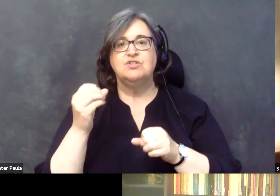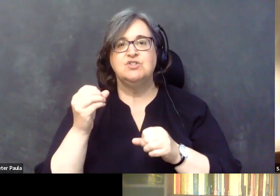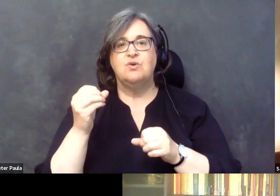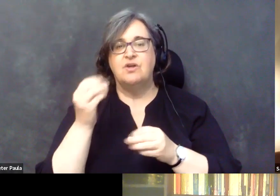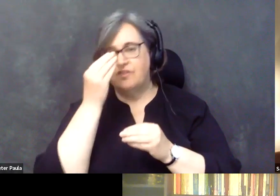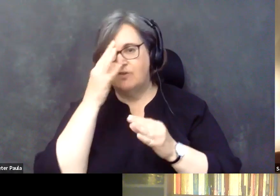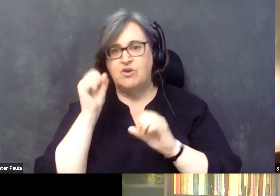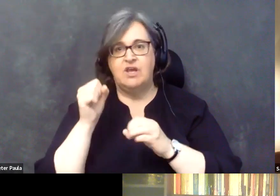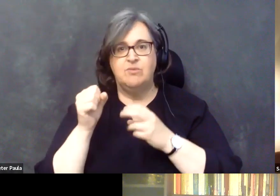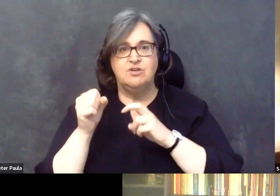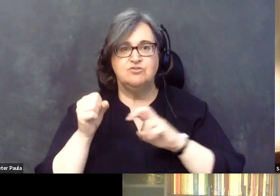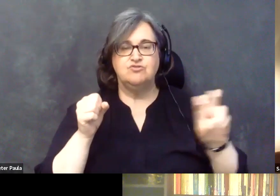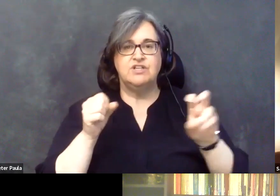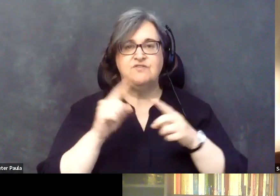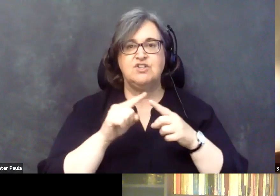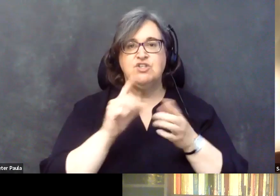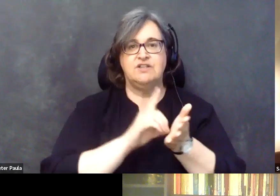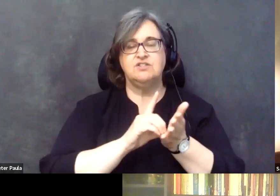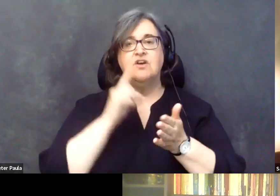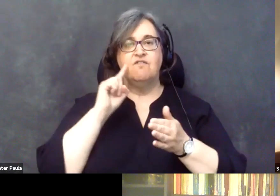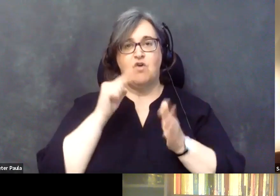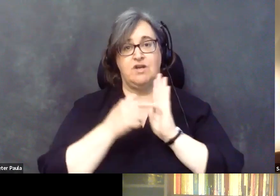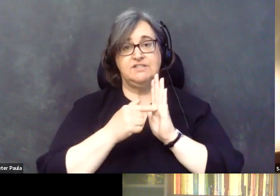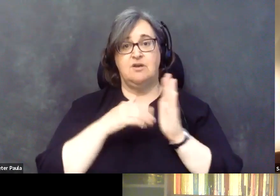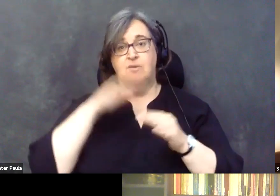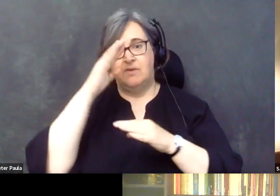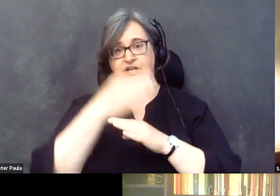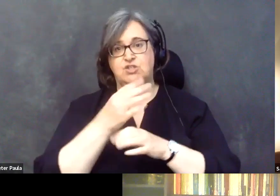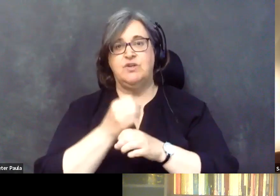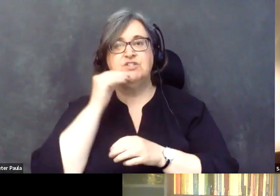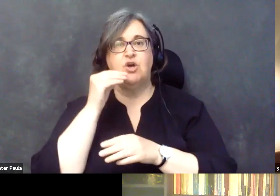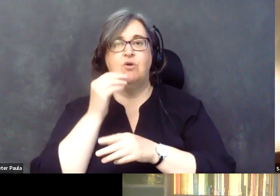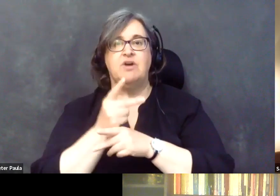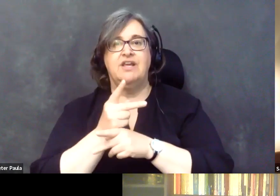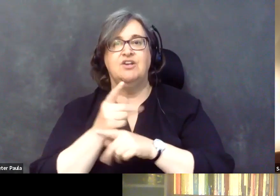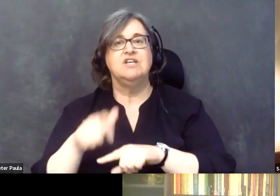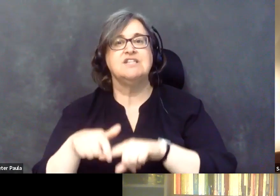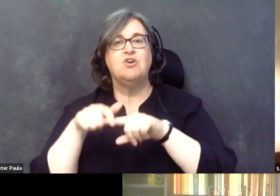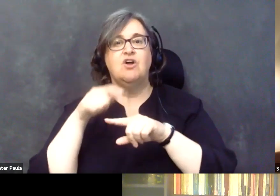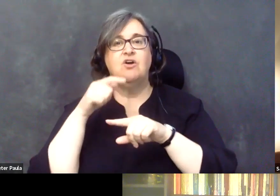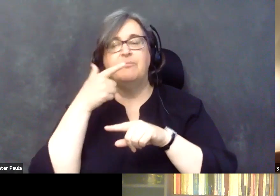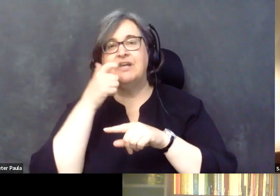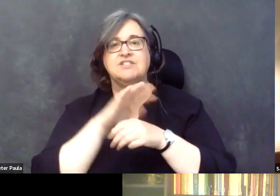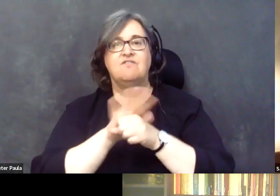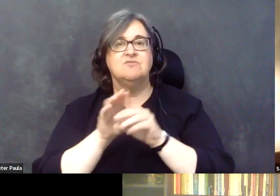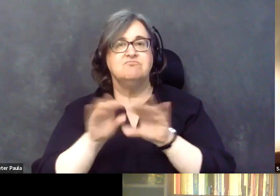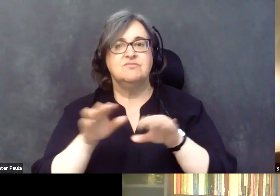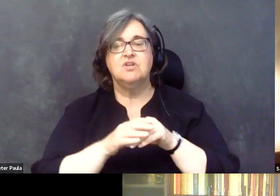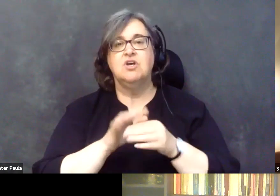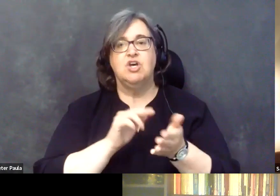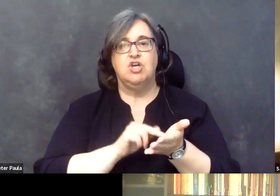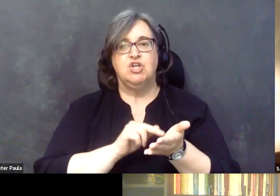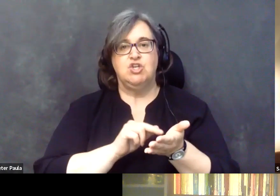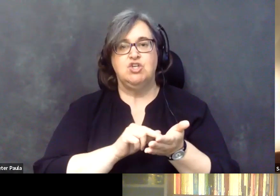And here's the example they use. My son receives home care, which is on hold with COVID-19 for now. His nurse does,